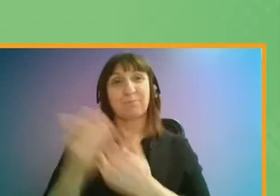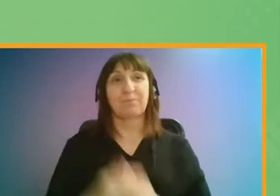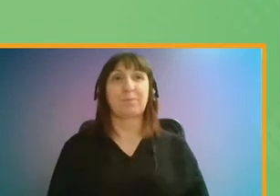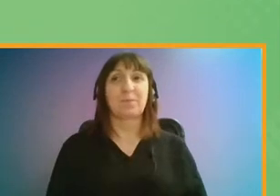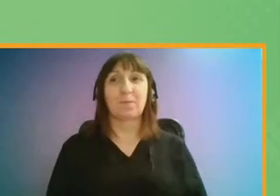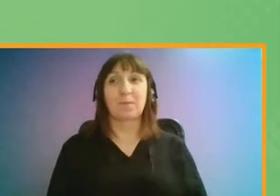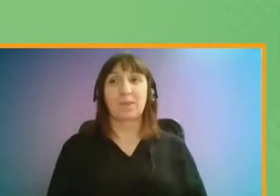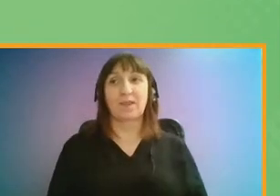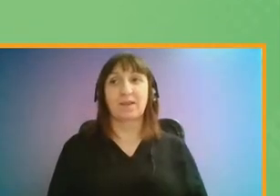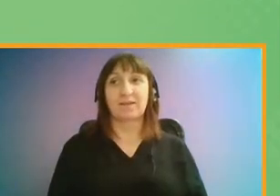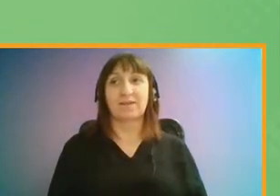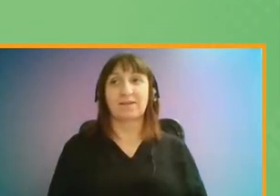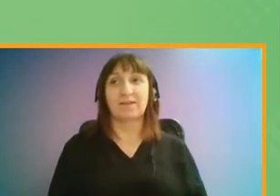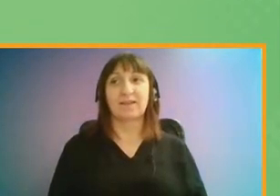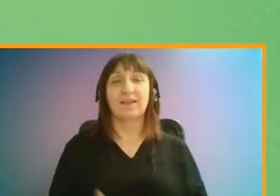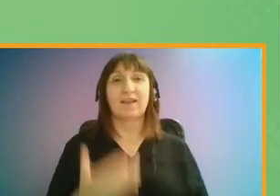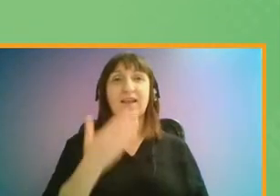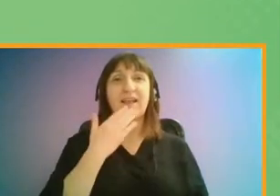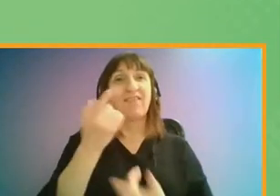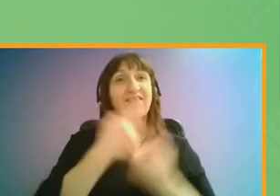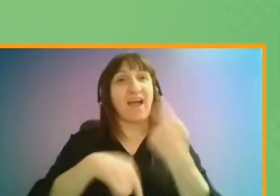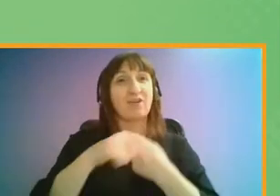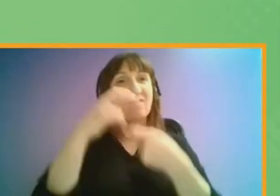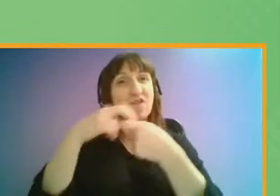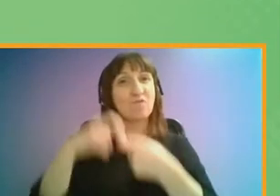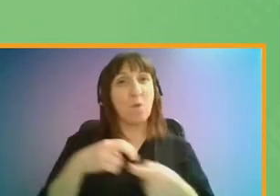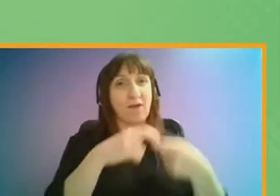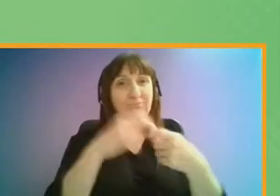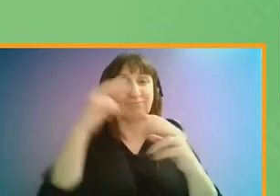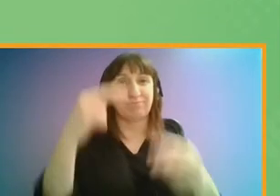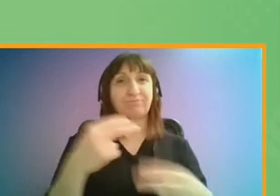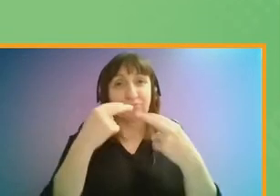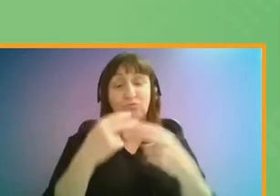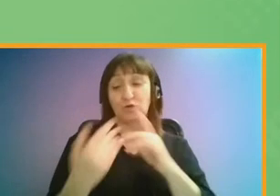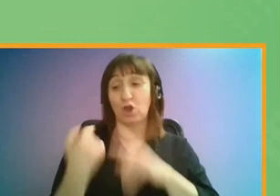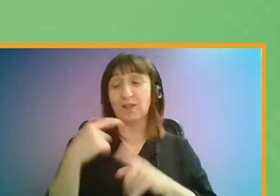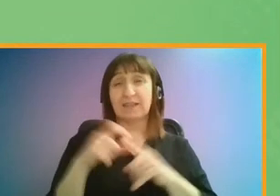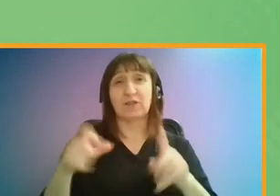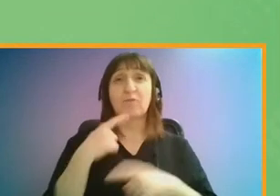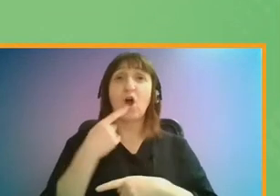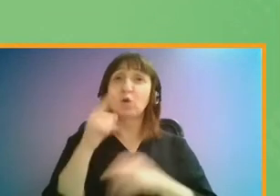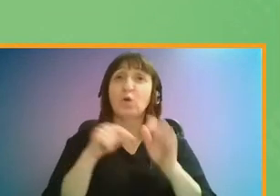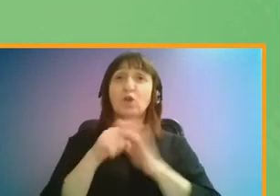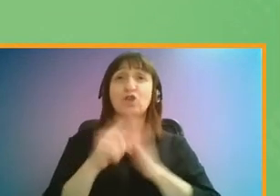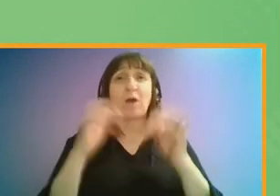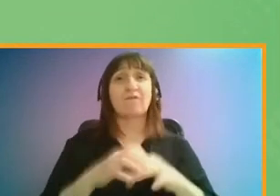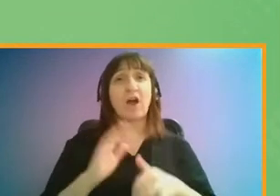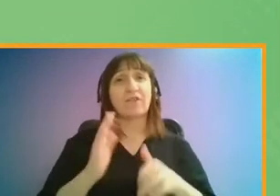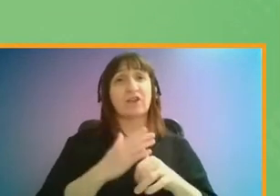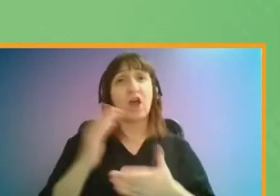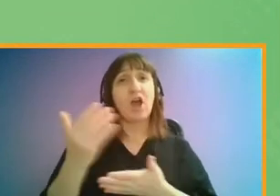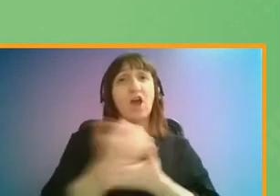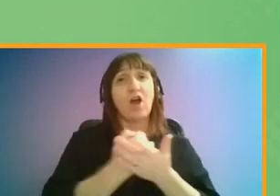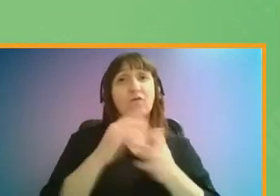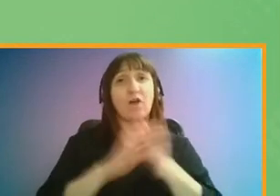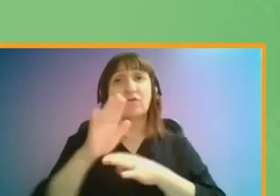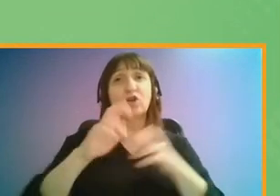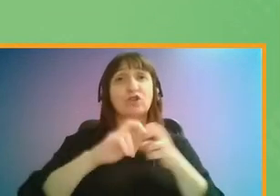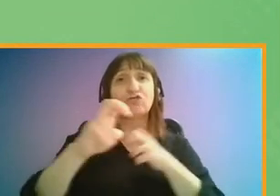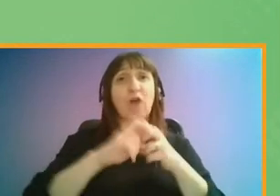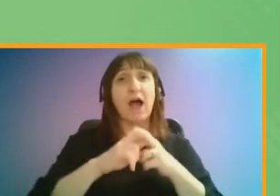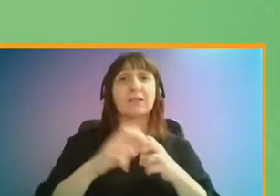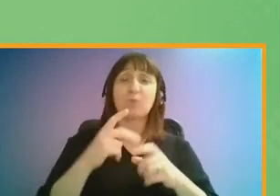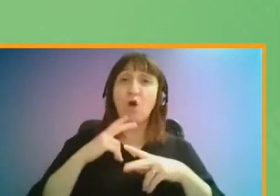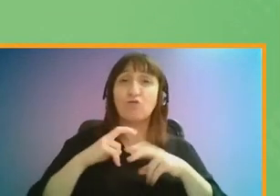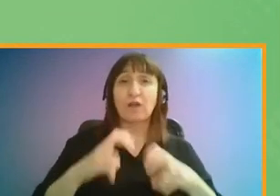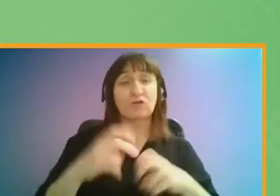Thanks, Emma. Thank you everyone for tuning in. In early December, we run a YouTube event to run through the initial findings of our future transport research, and we